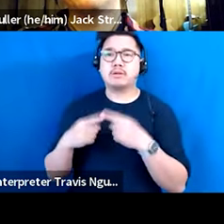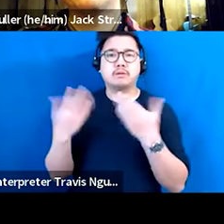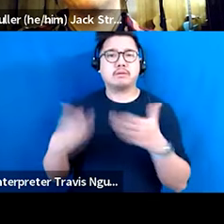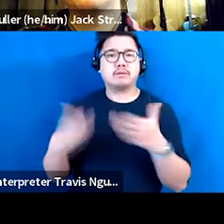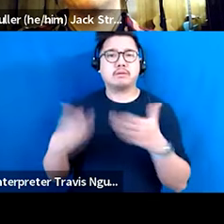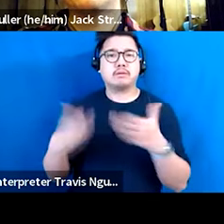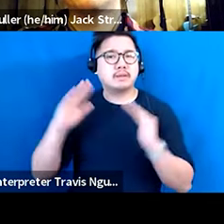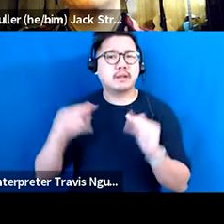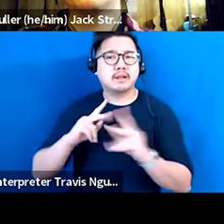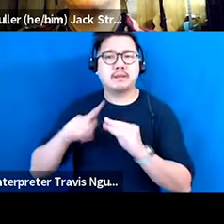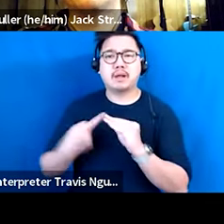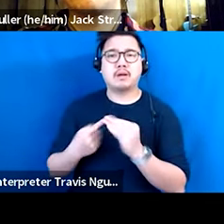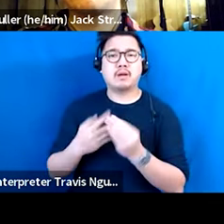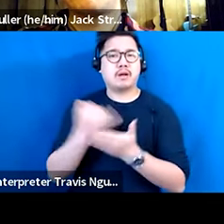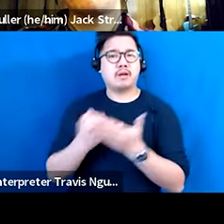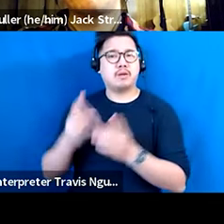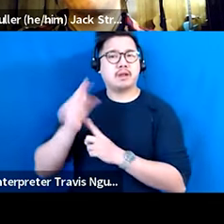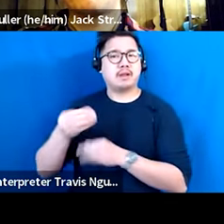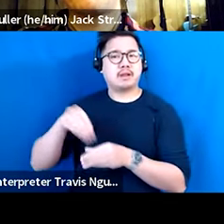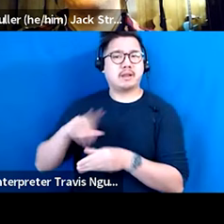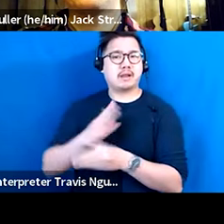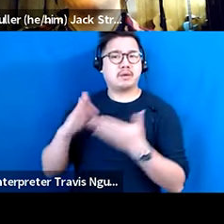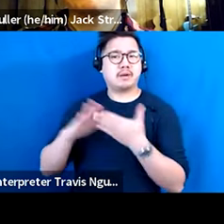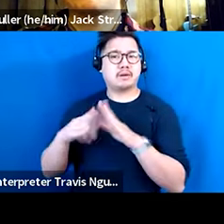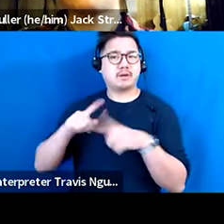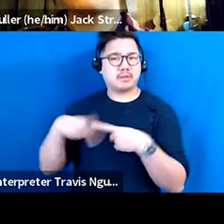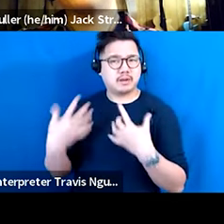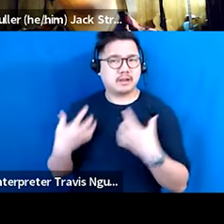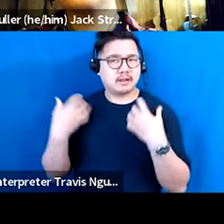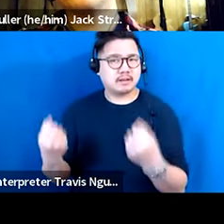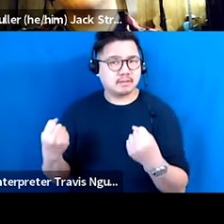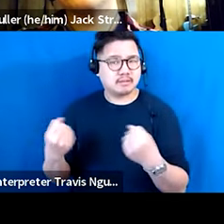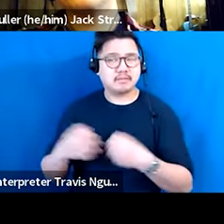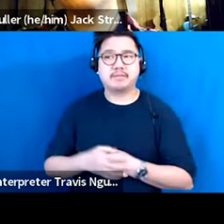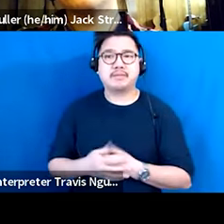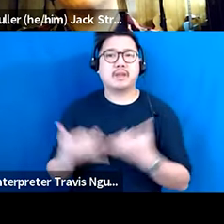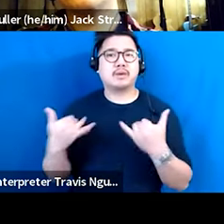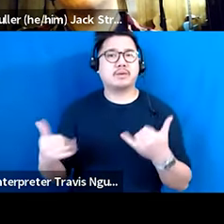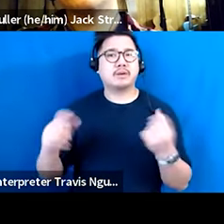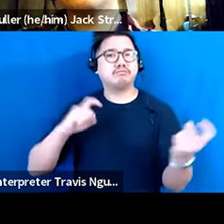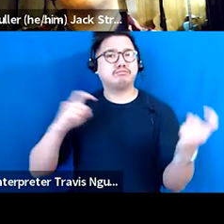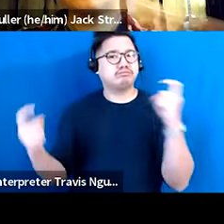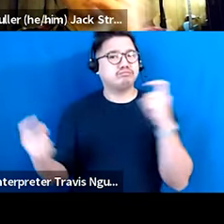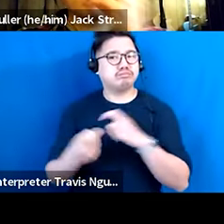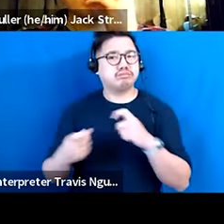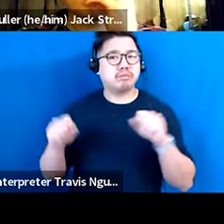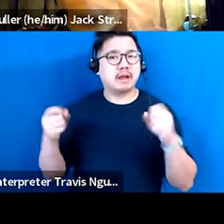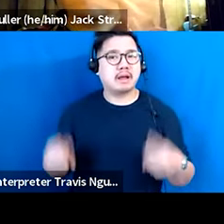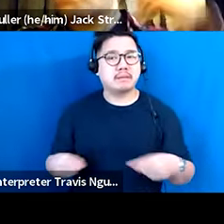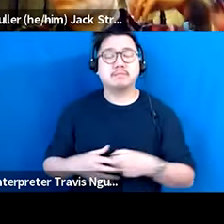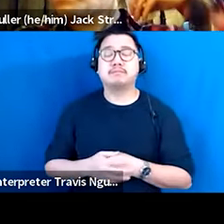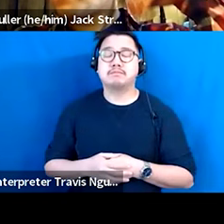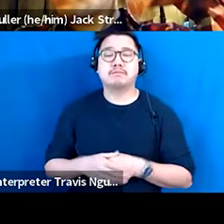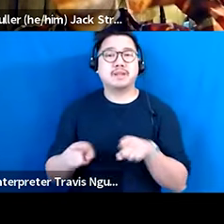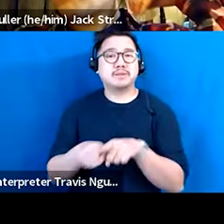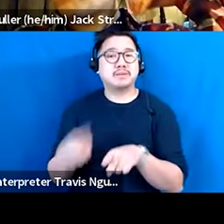about the role arts and culture will play in our community's recovery? There is a transformation afoot. We've also been saying